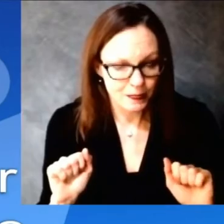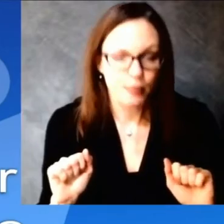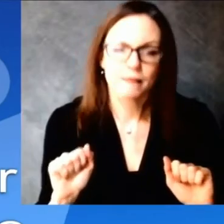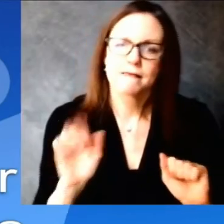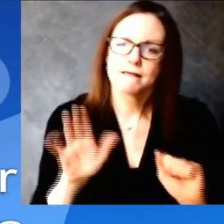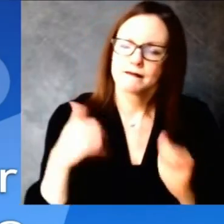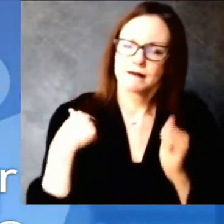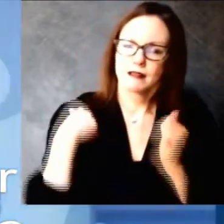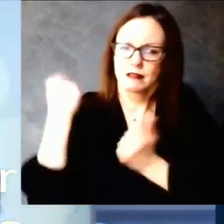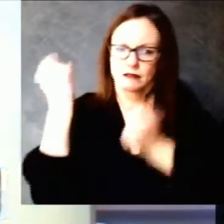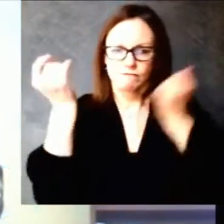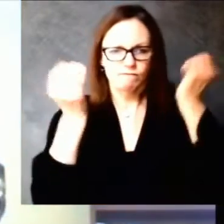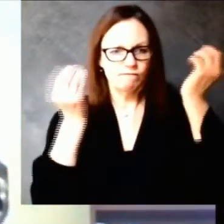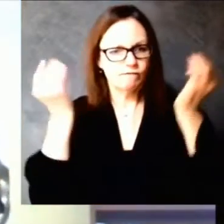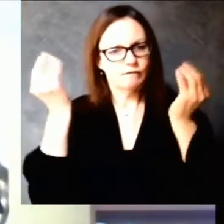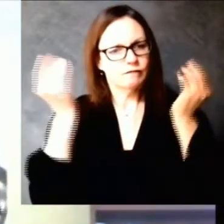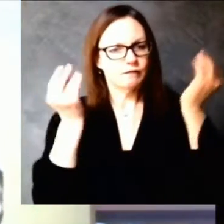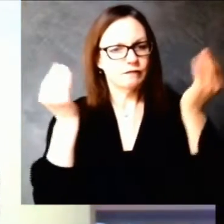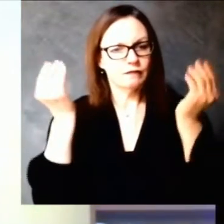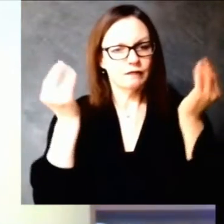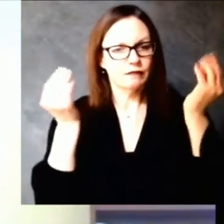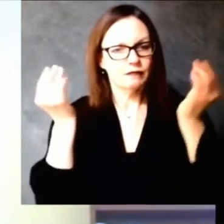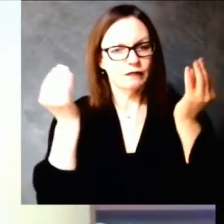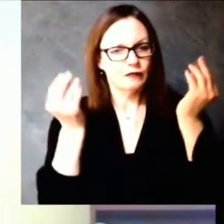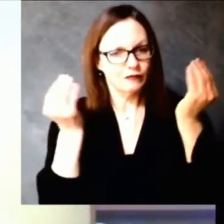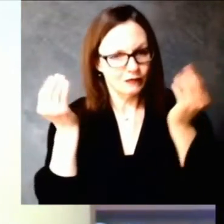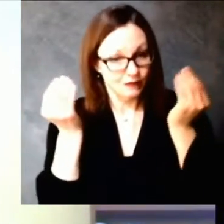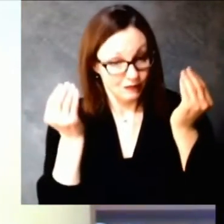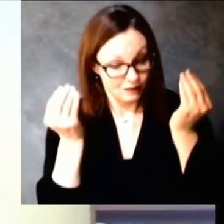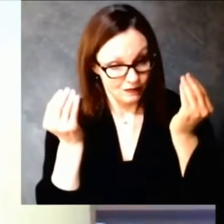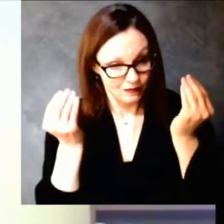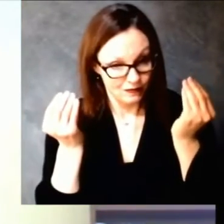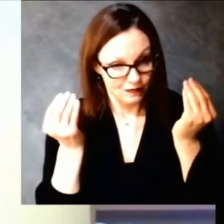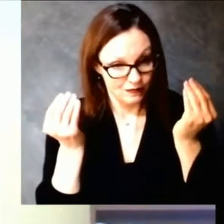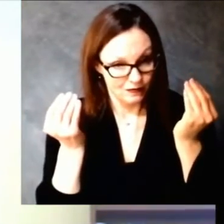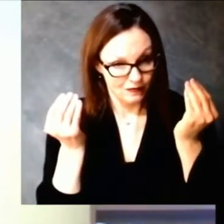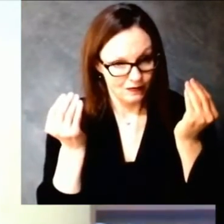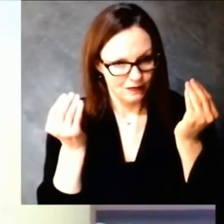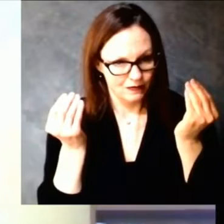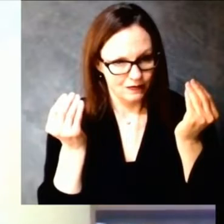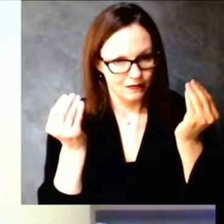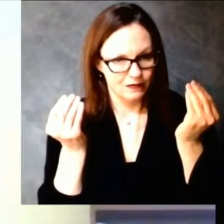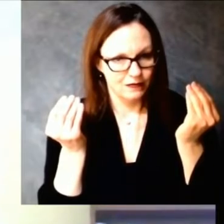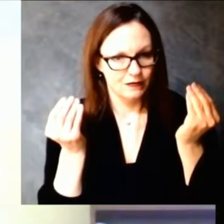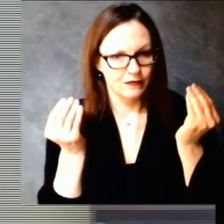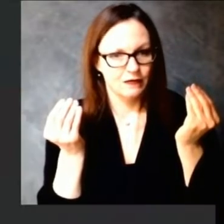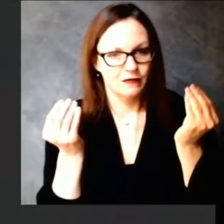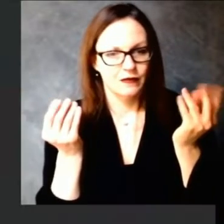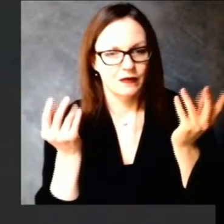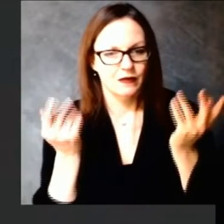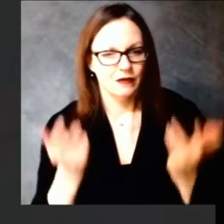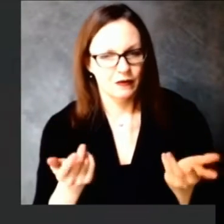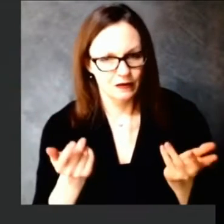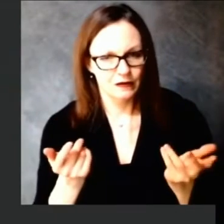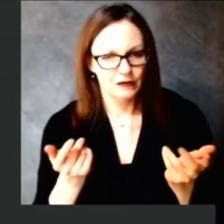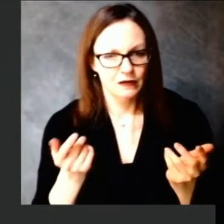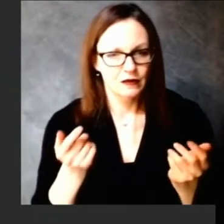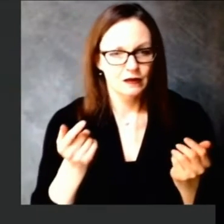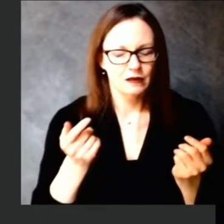so it will be updated every day we freeze the data at a certain time